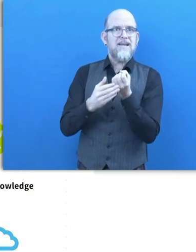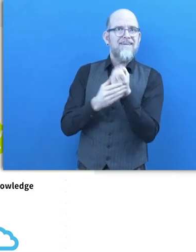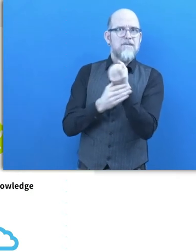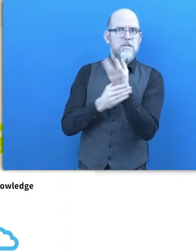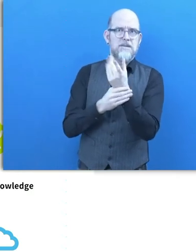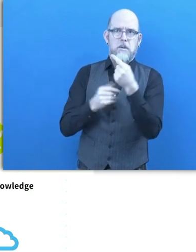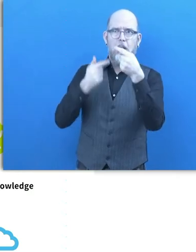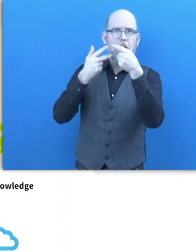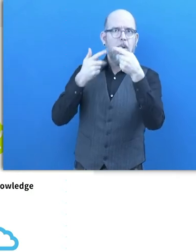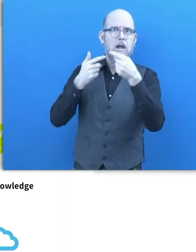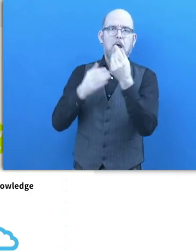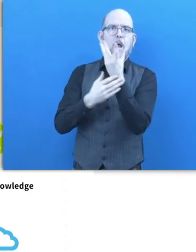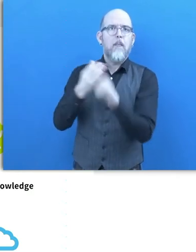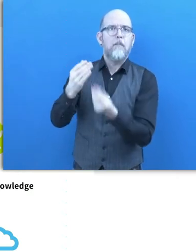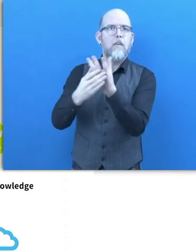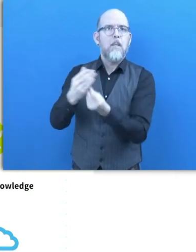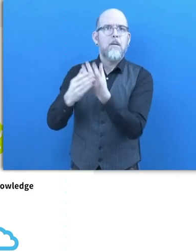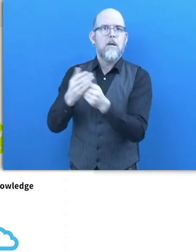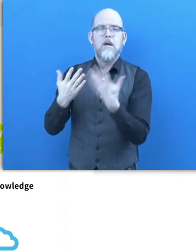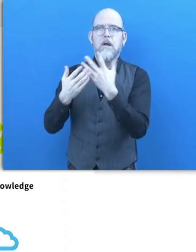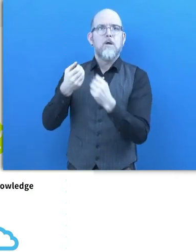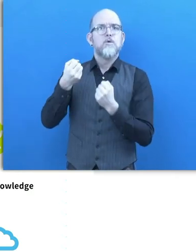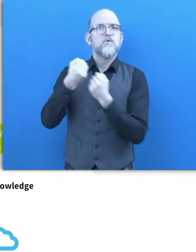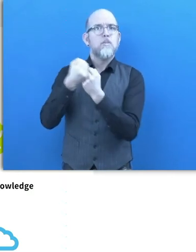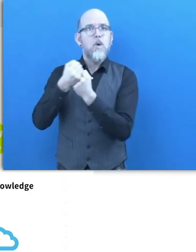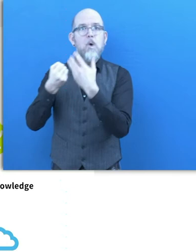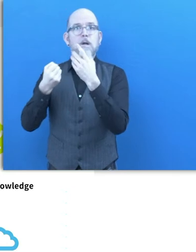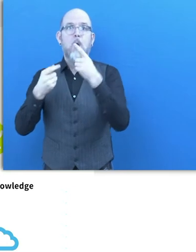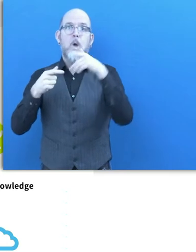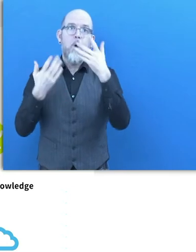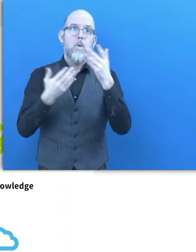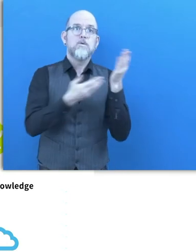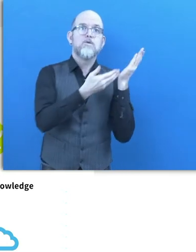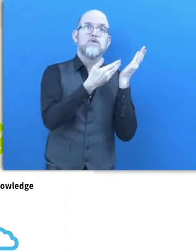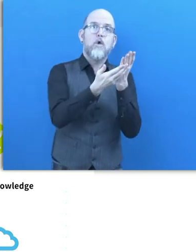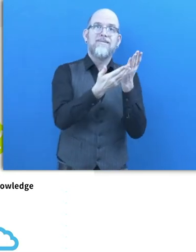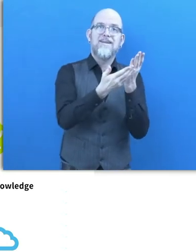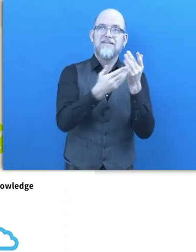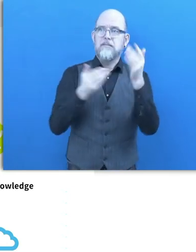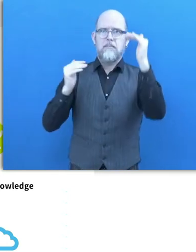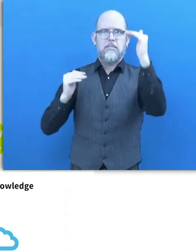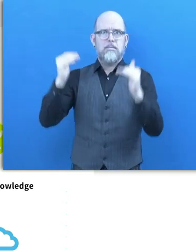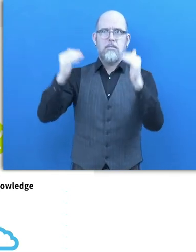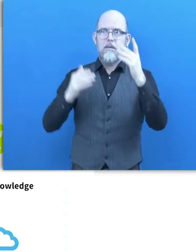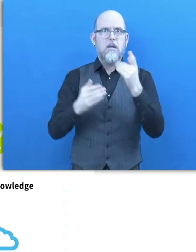between the support needs and the support offering, especially in the developing world.